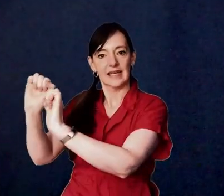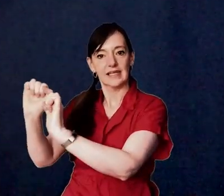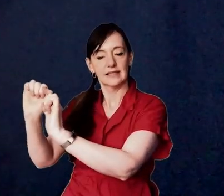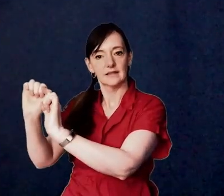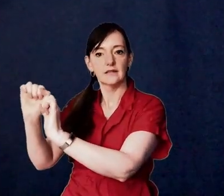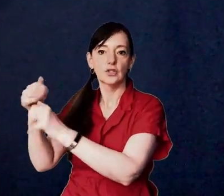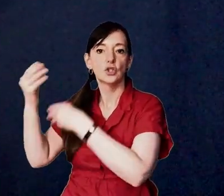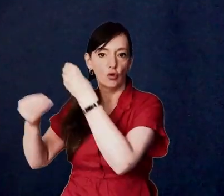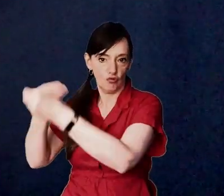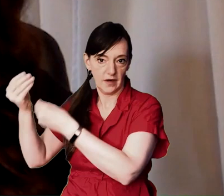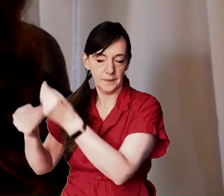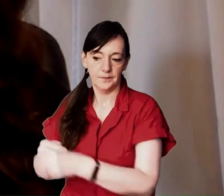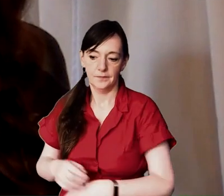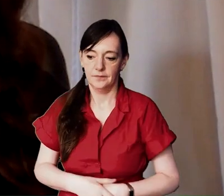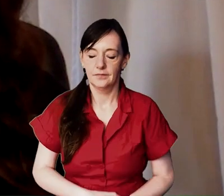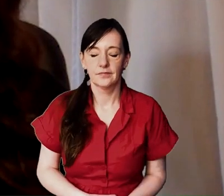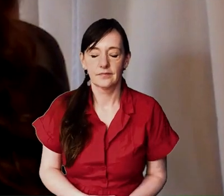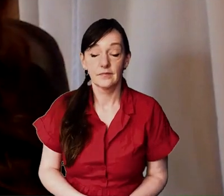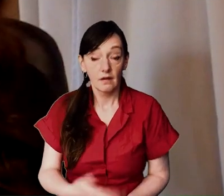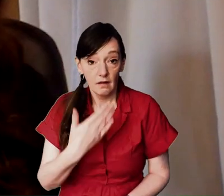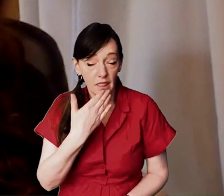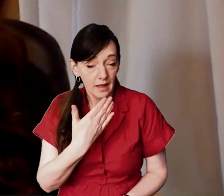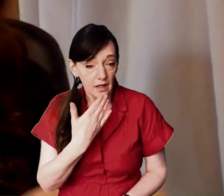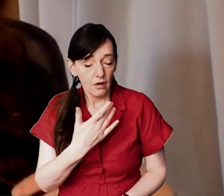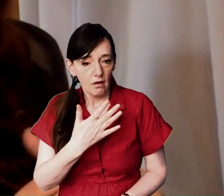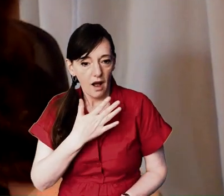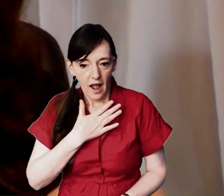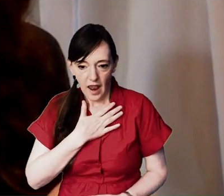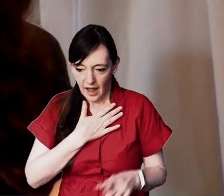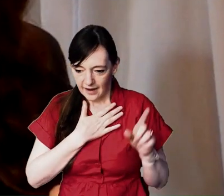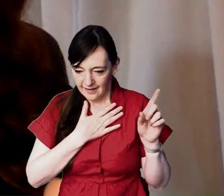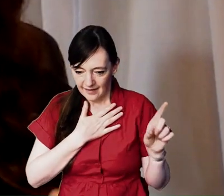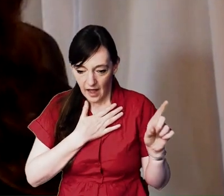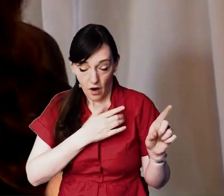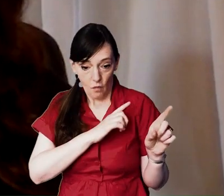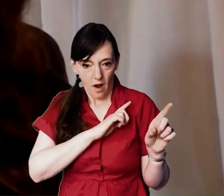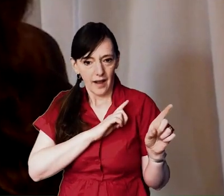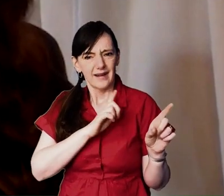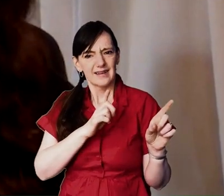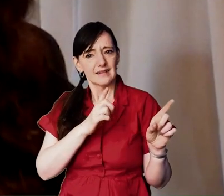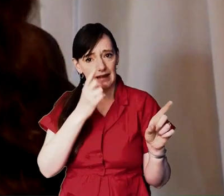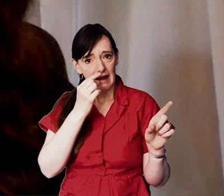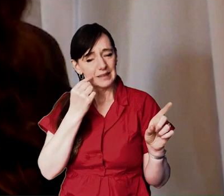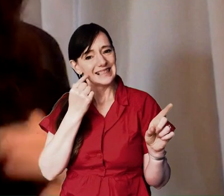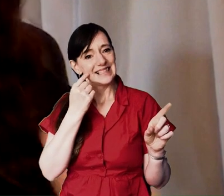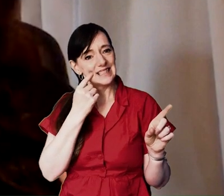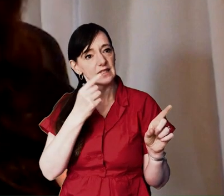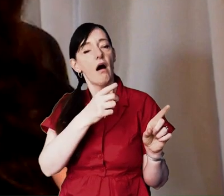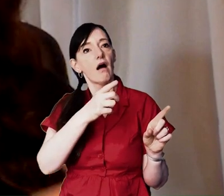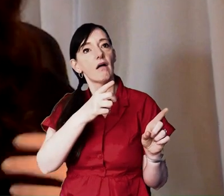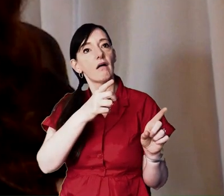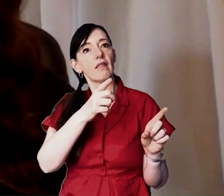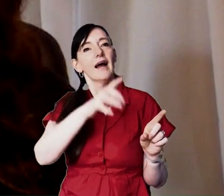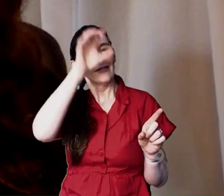story of jesus and thank you what i really love about what you've just shared is that it's just so easy isn't it to say this